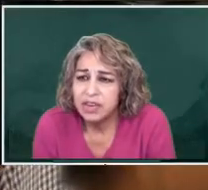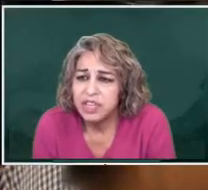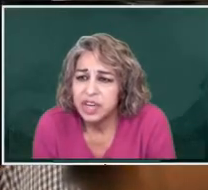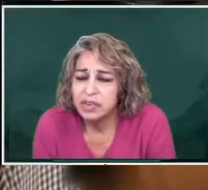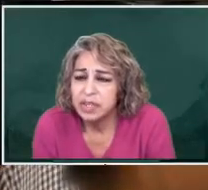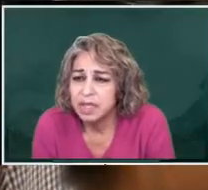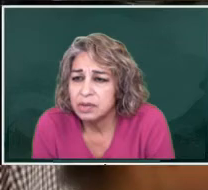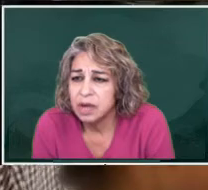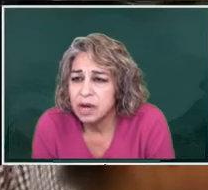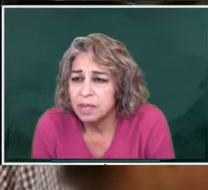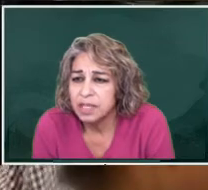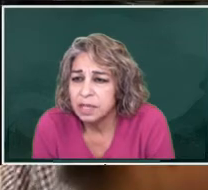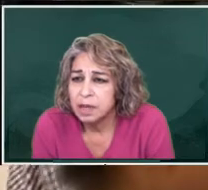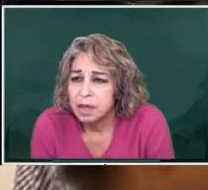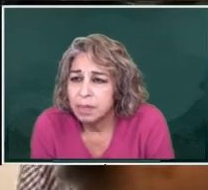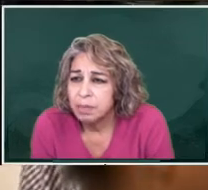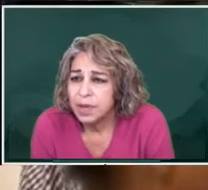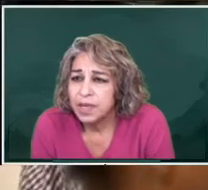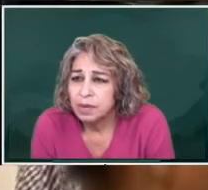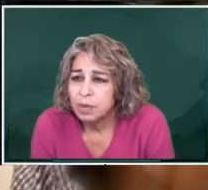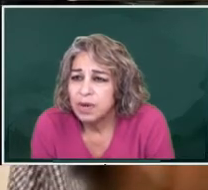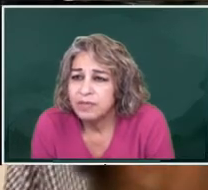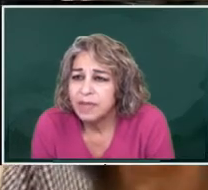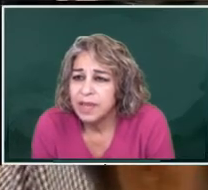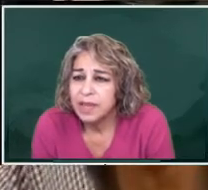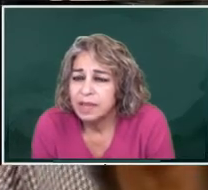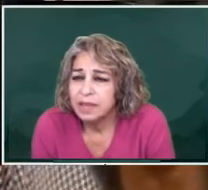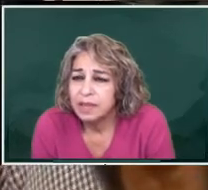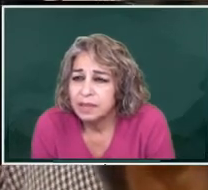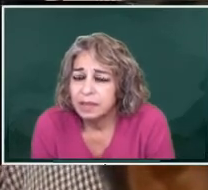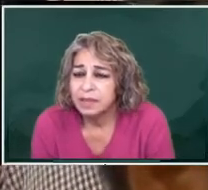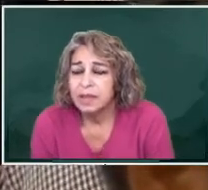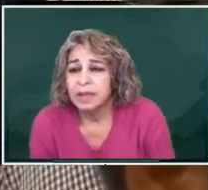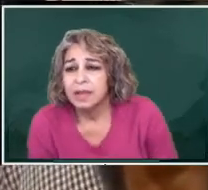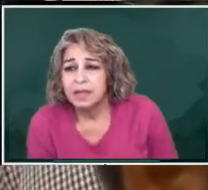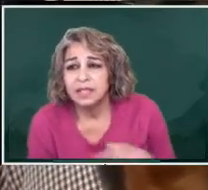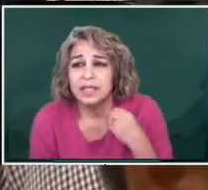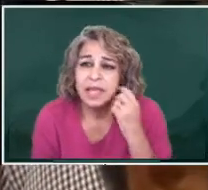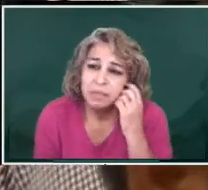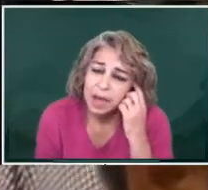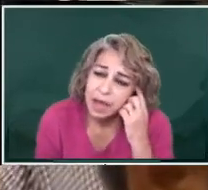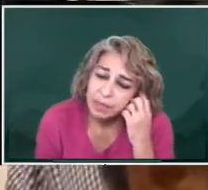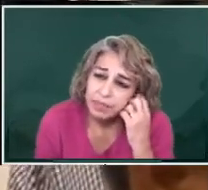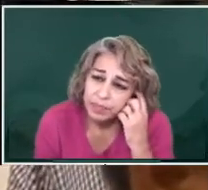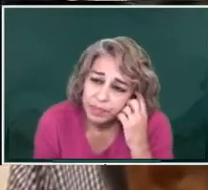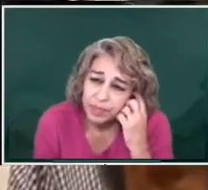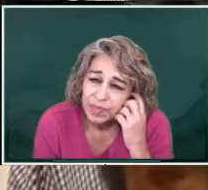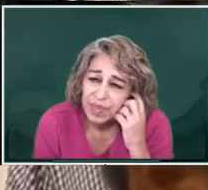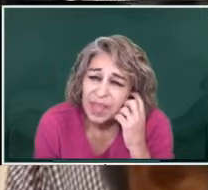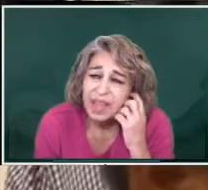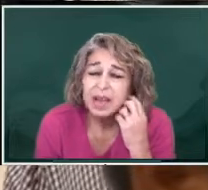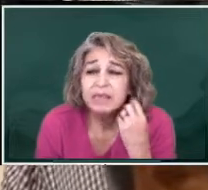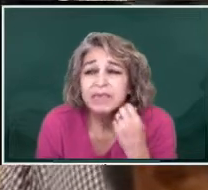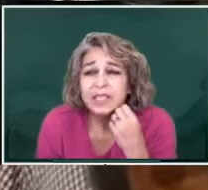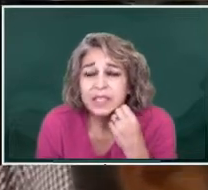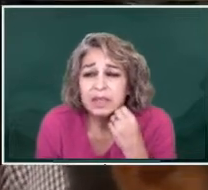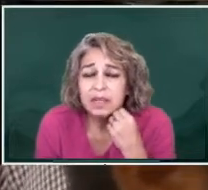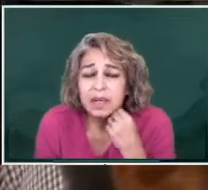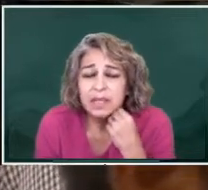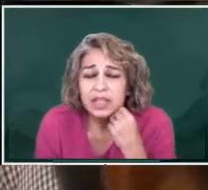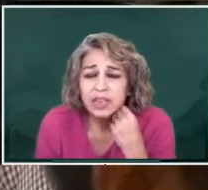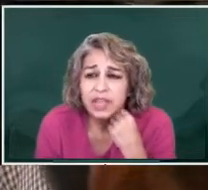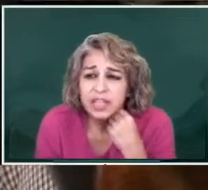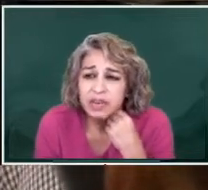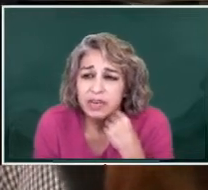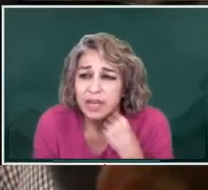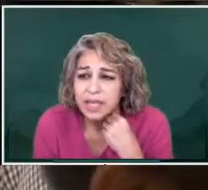Attorney General is autonomous. But what if in the same 5th